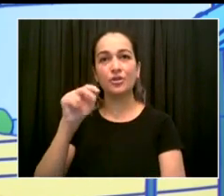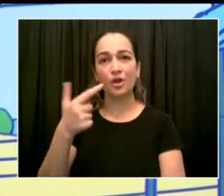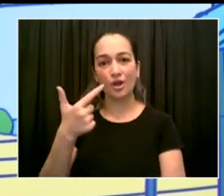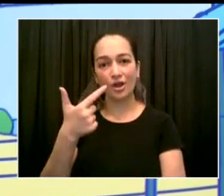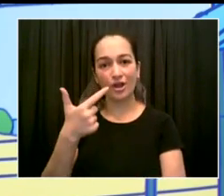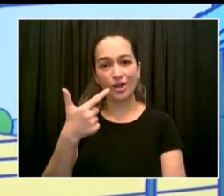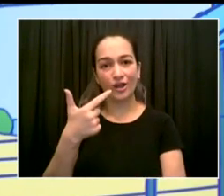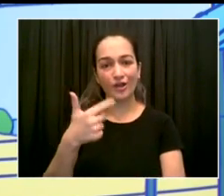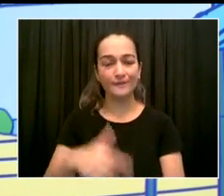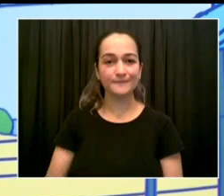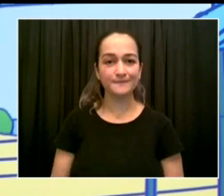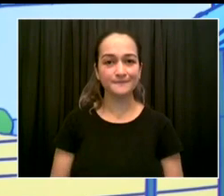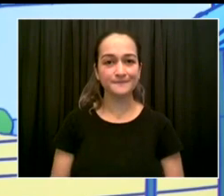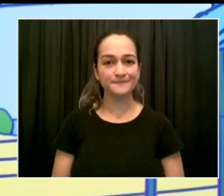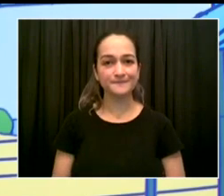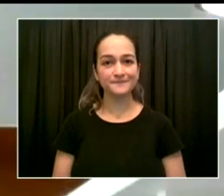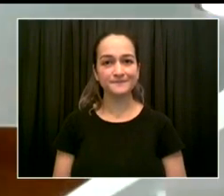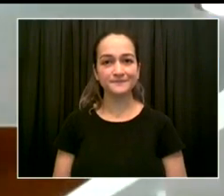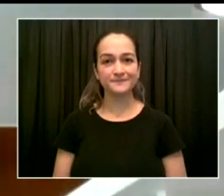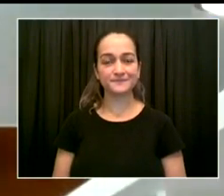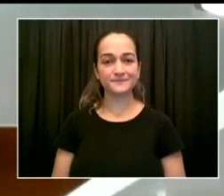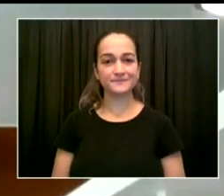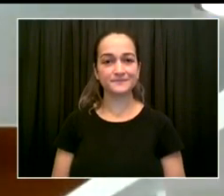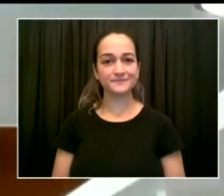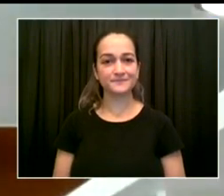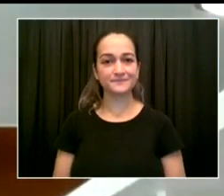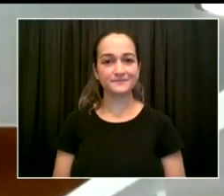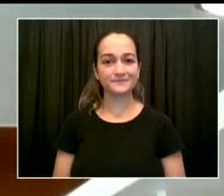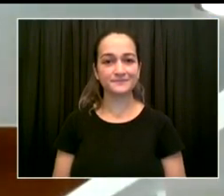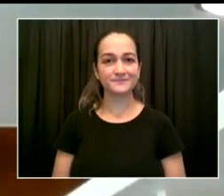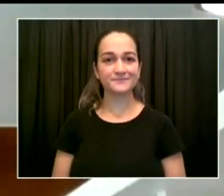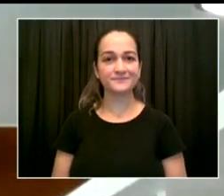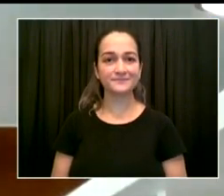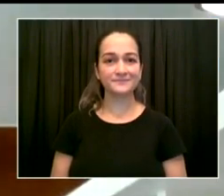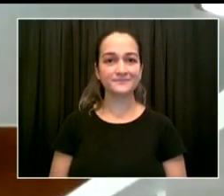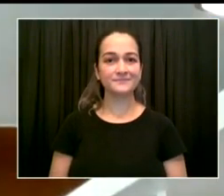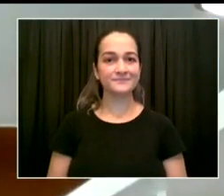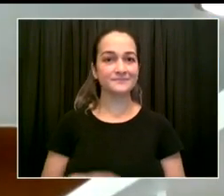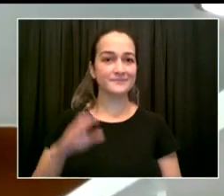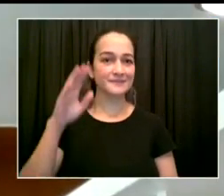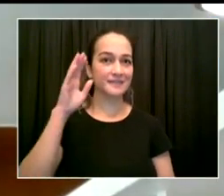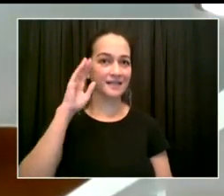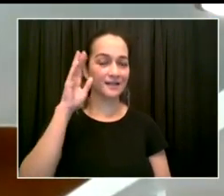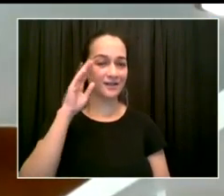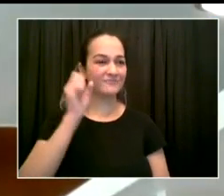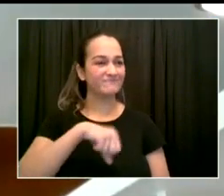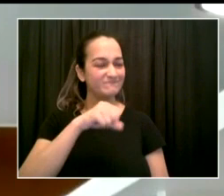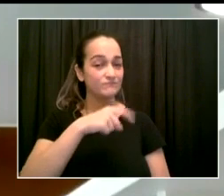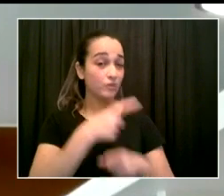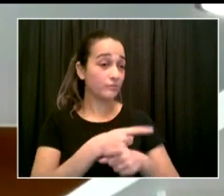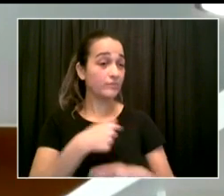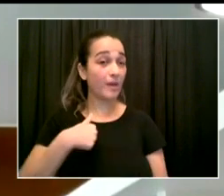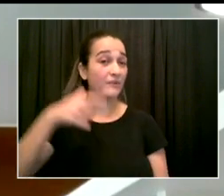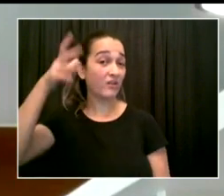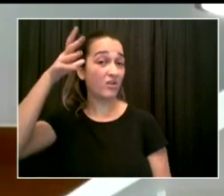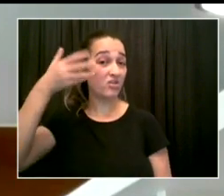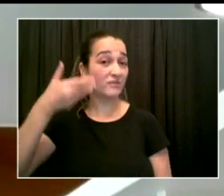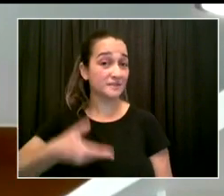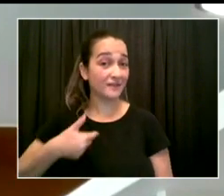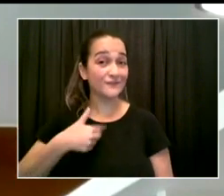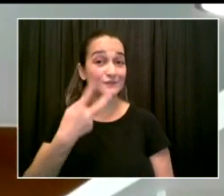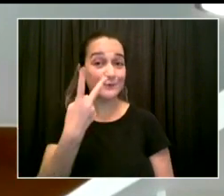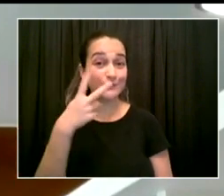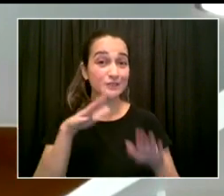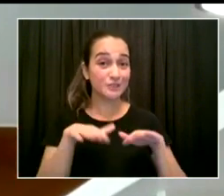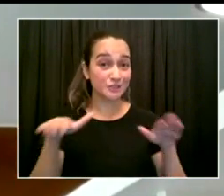Thank you, sir. As you said, as a father of two small children myself, Dave and Zoe, nothing is more important to me than the